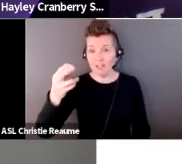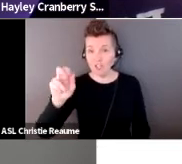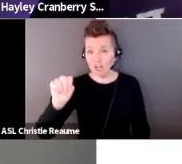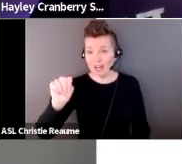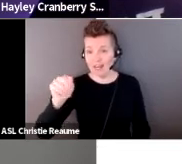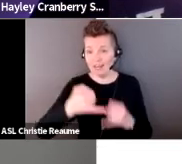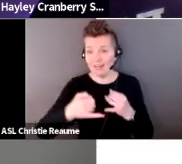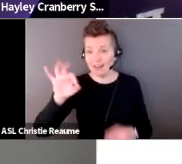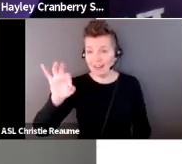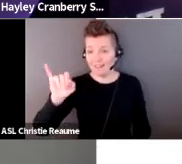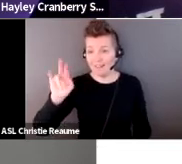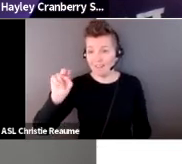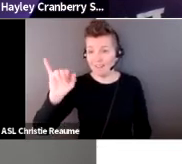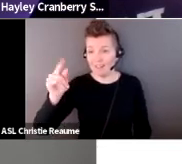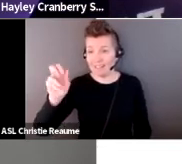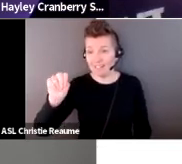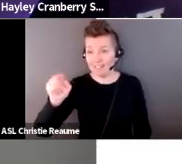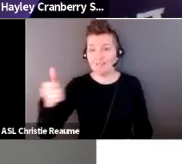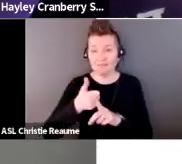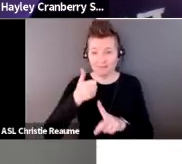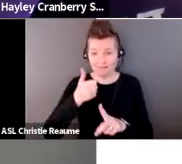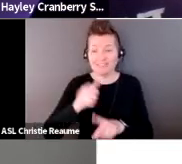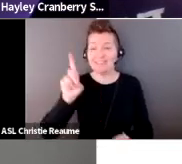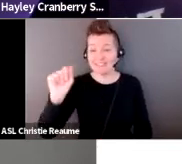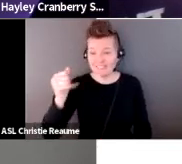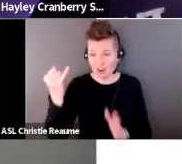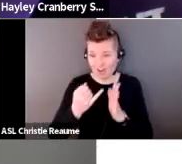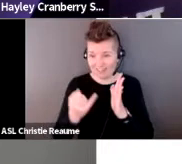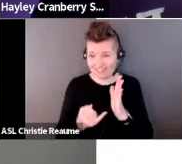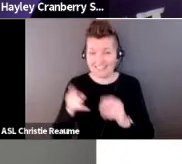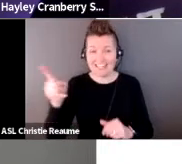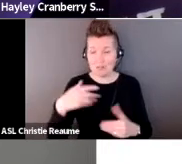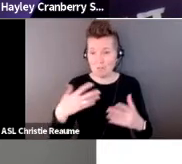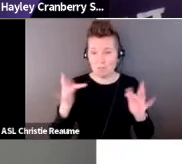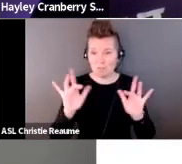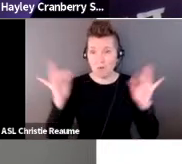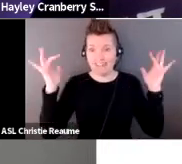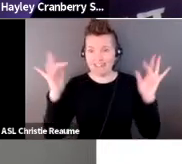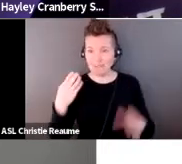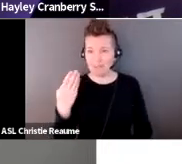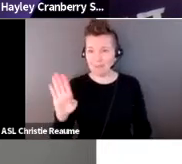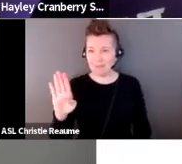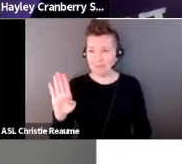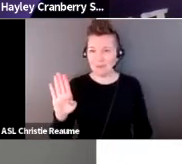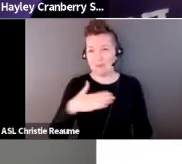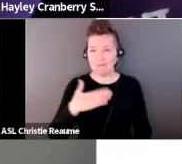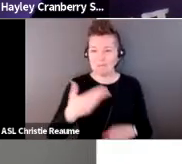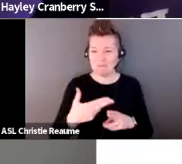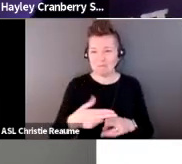them, they are another disabled artist. So it's in like a bright EVE Klein blue and it says my name Haley and kind of like a